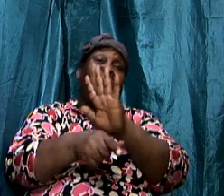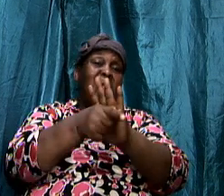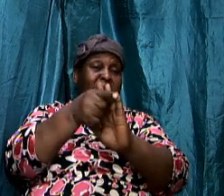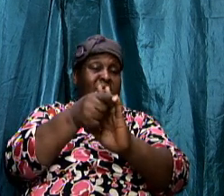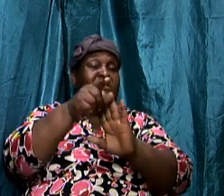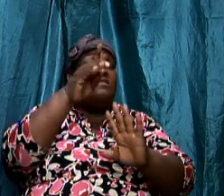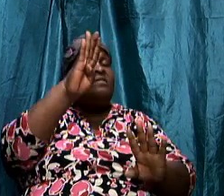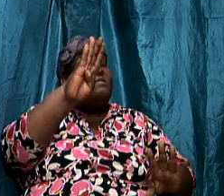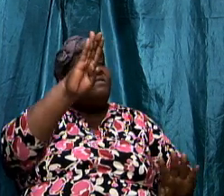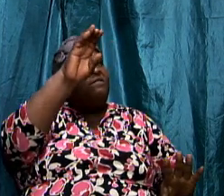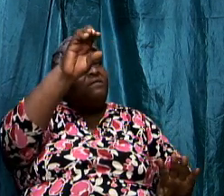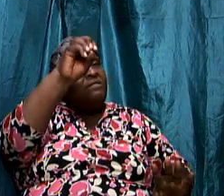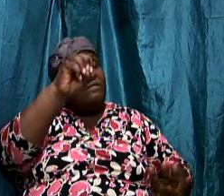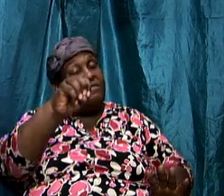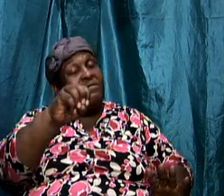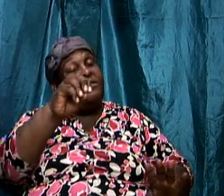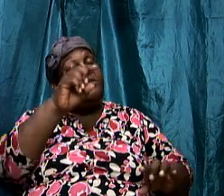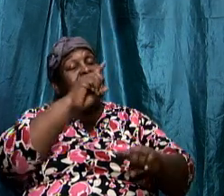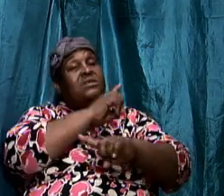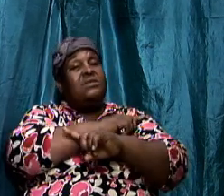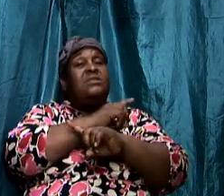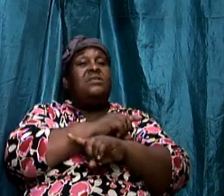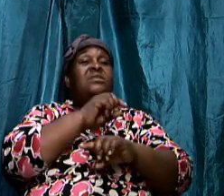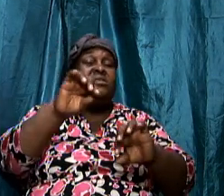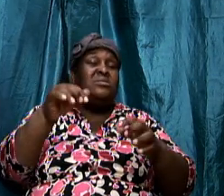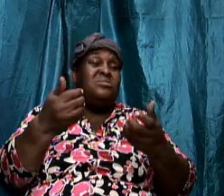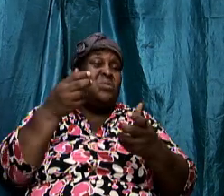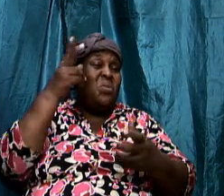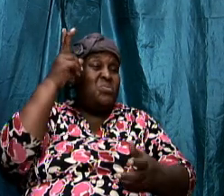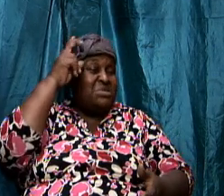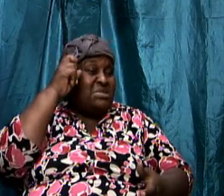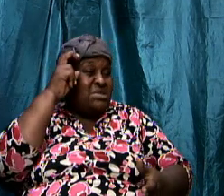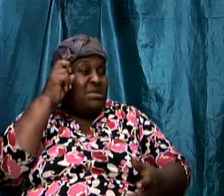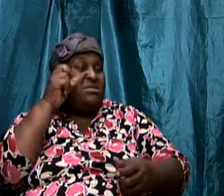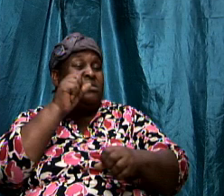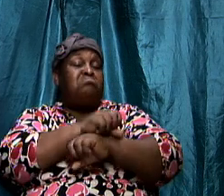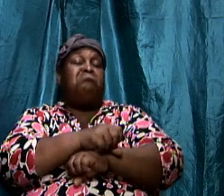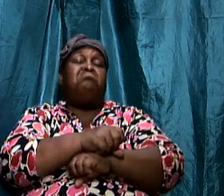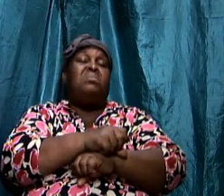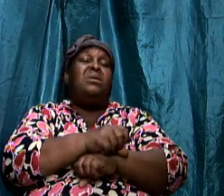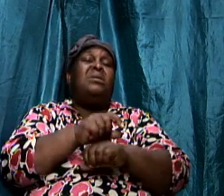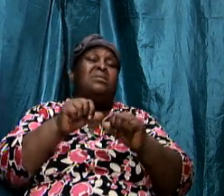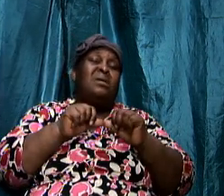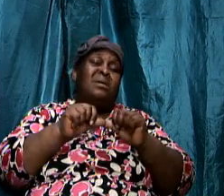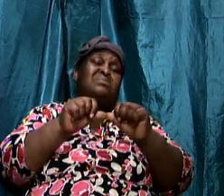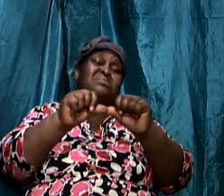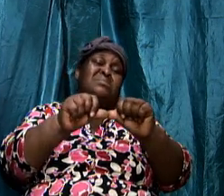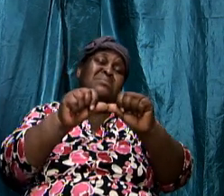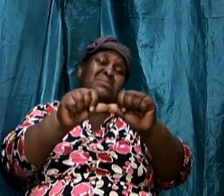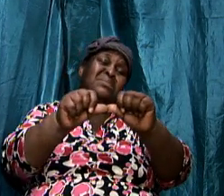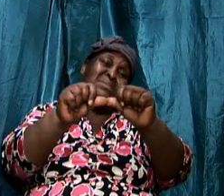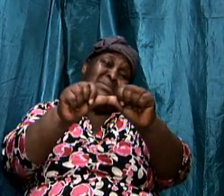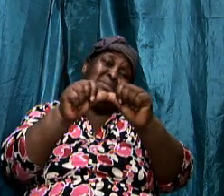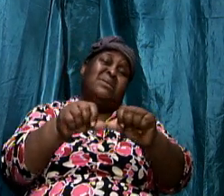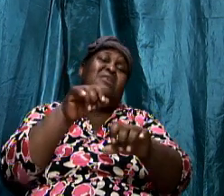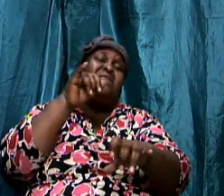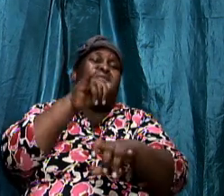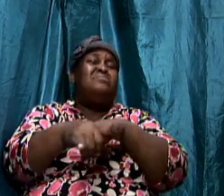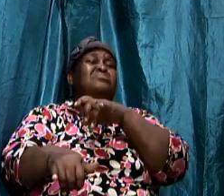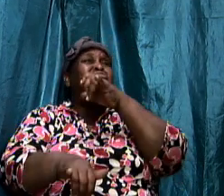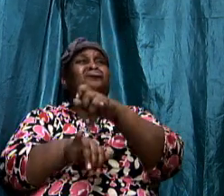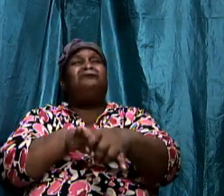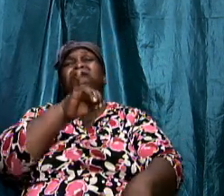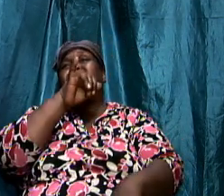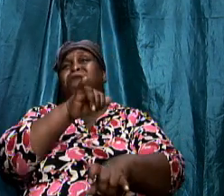days this is how satan works constant bombardment constant bombardment of our mind until he